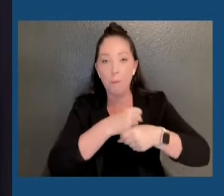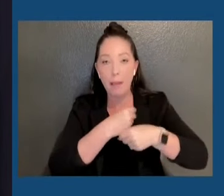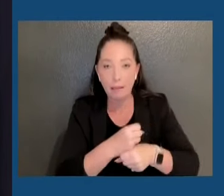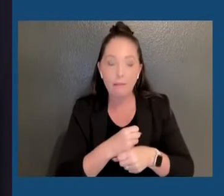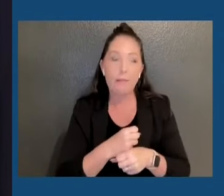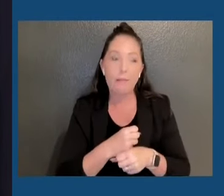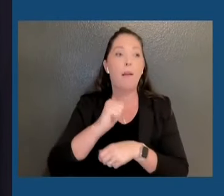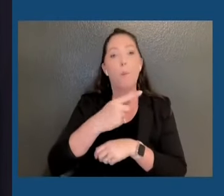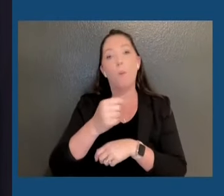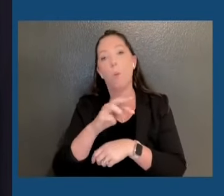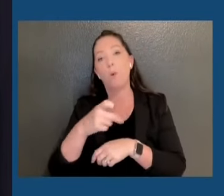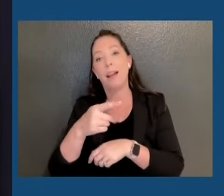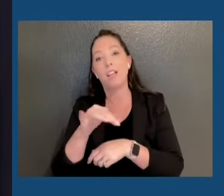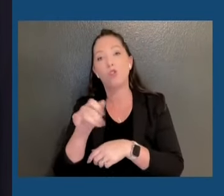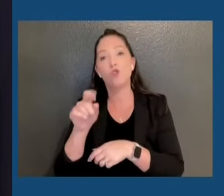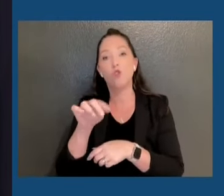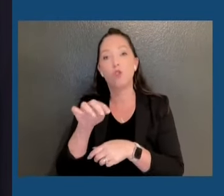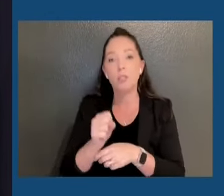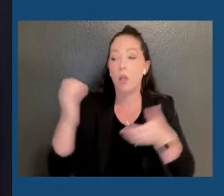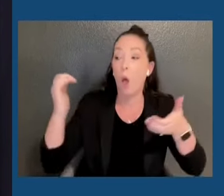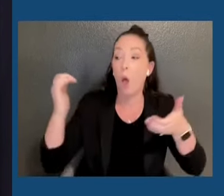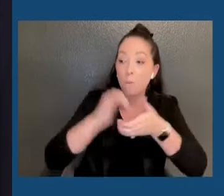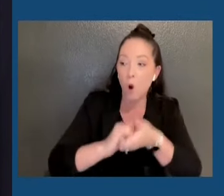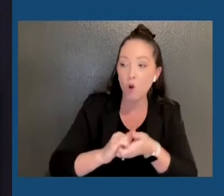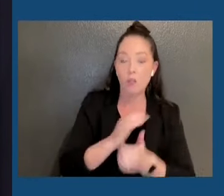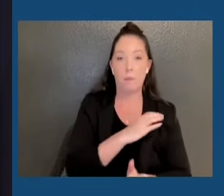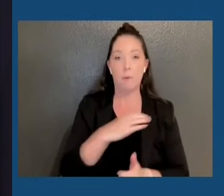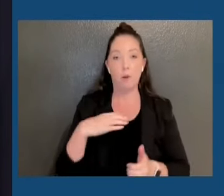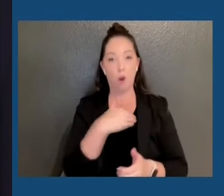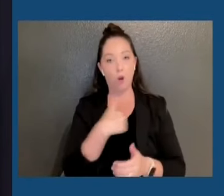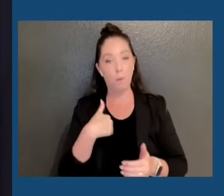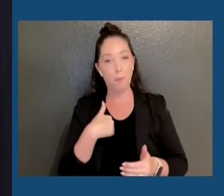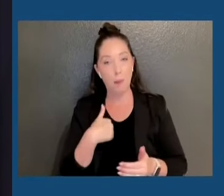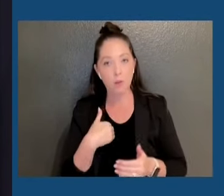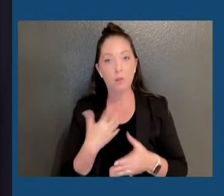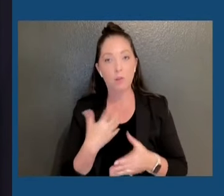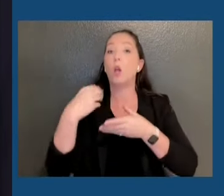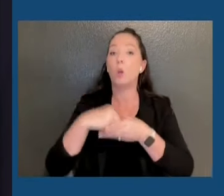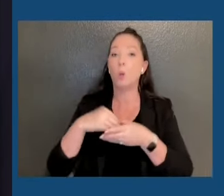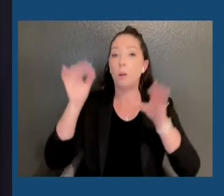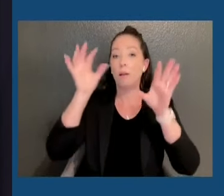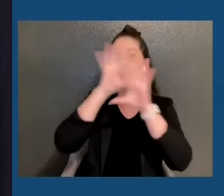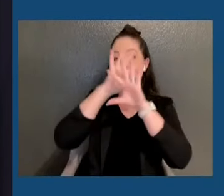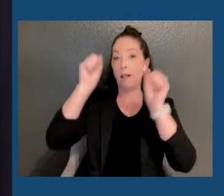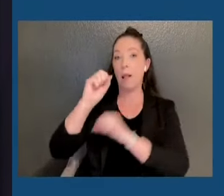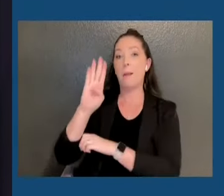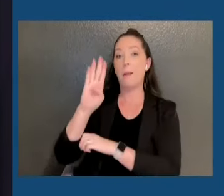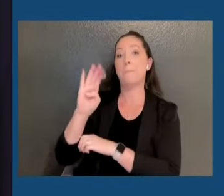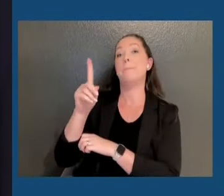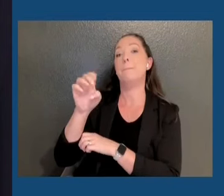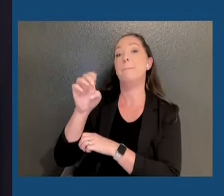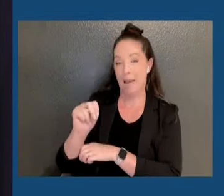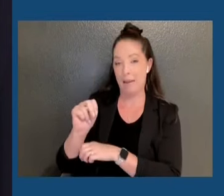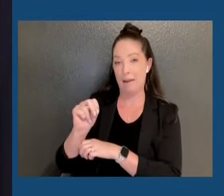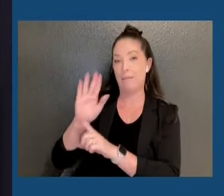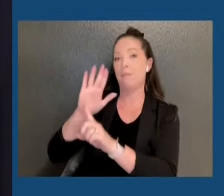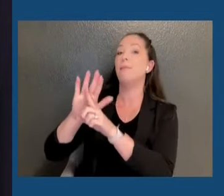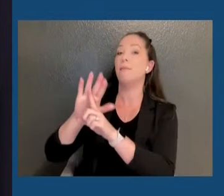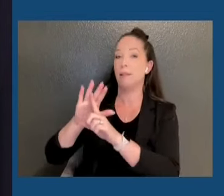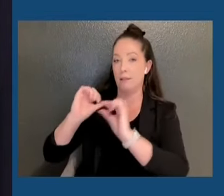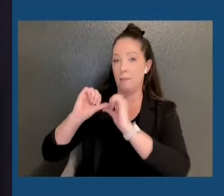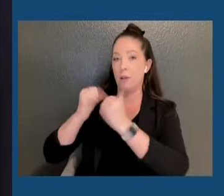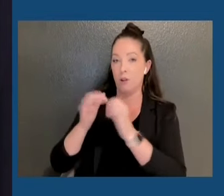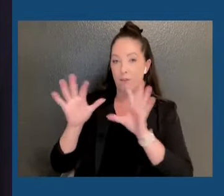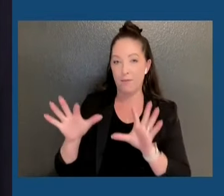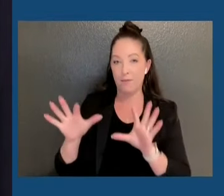and partnerships with our congressional delegation, and including the Biden administration at this time. And I know we're